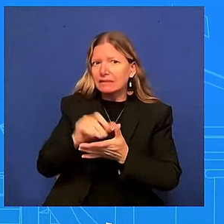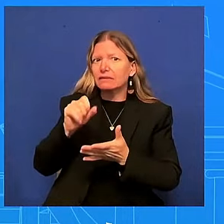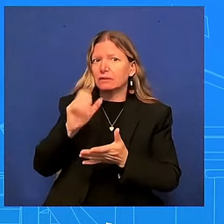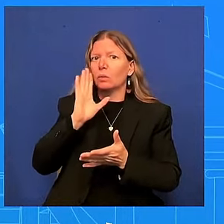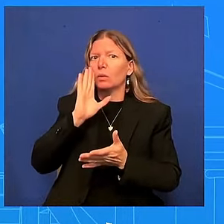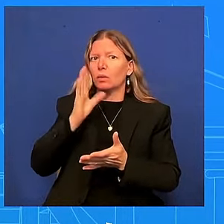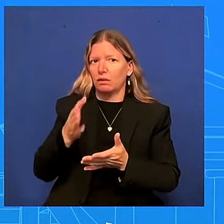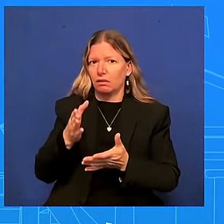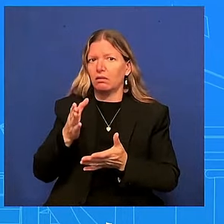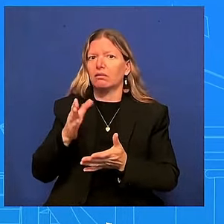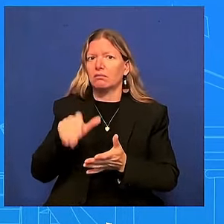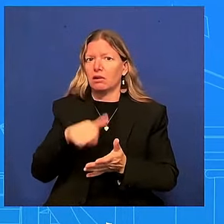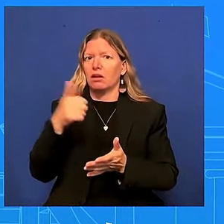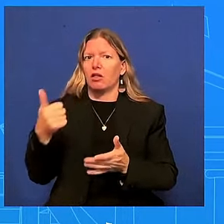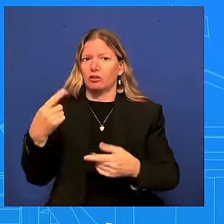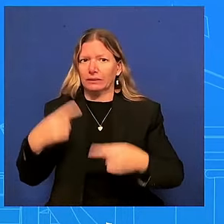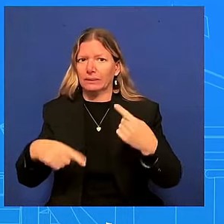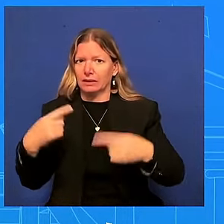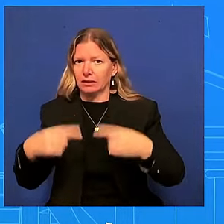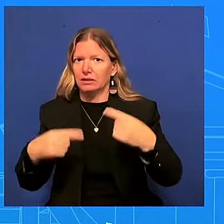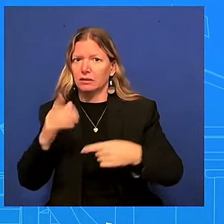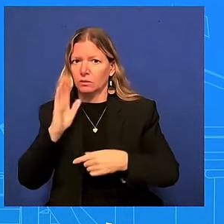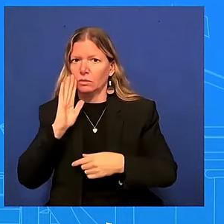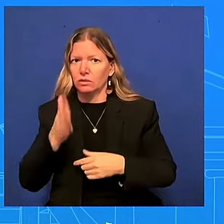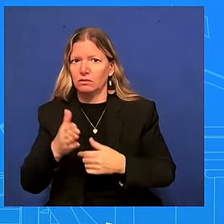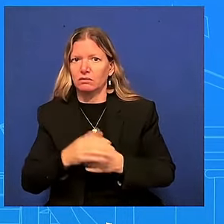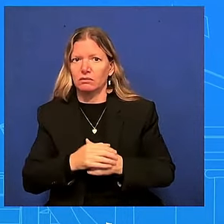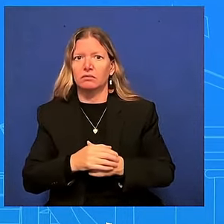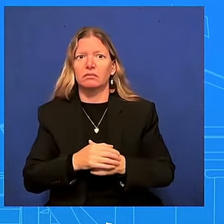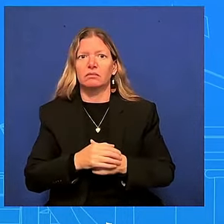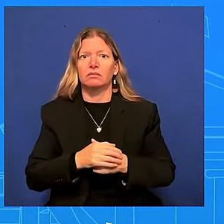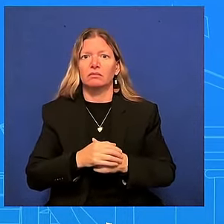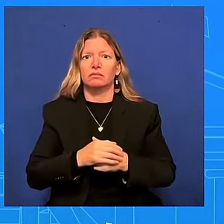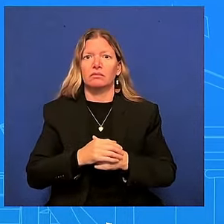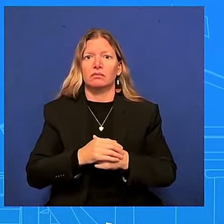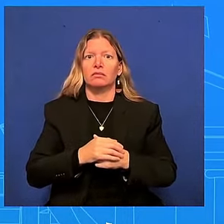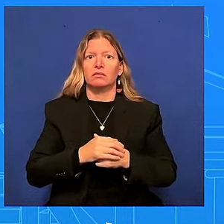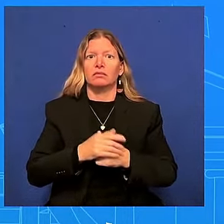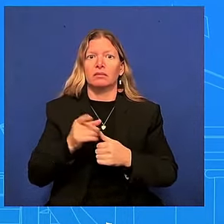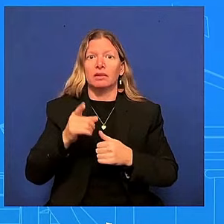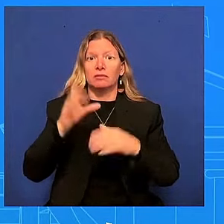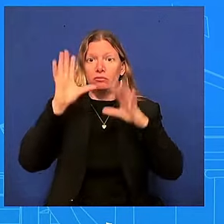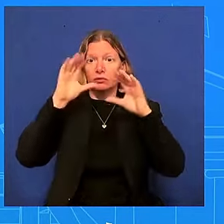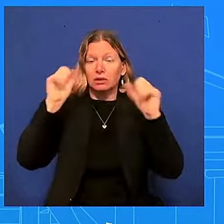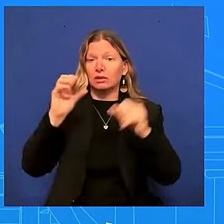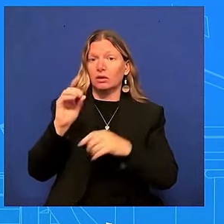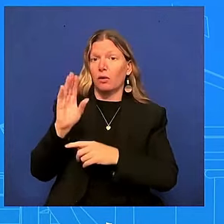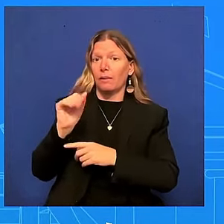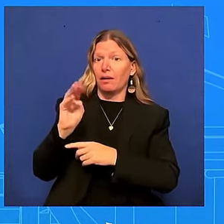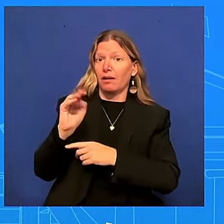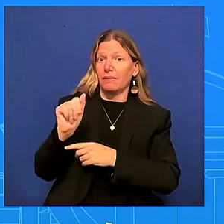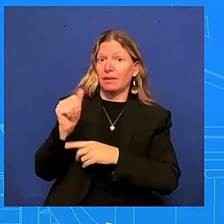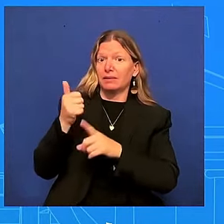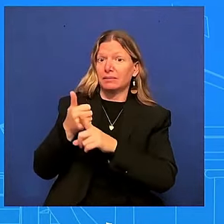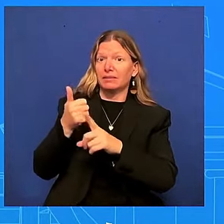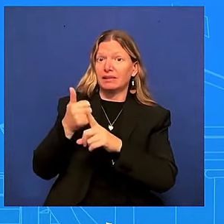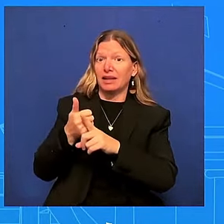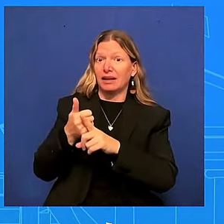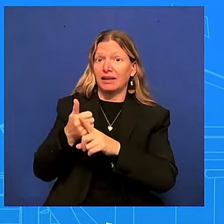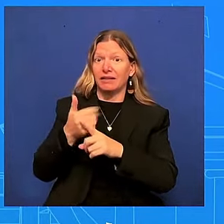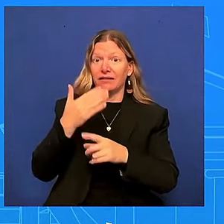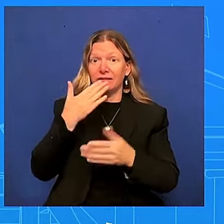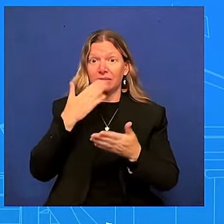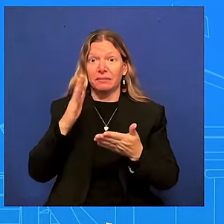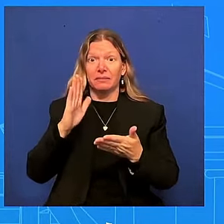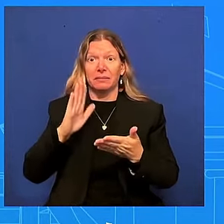uh what uh president obama's stress right bad debate nights happened trust me i know and then he praised president biden's leadership and